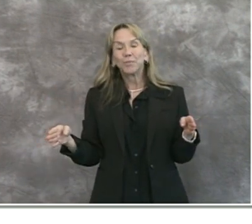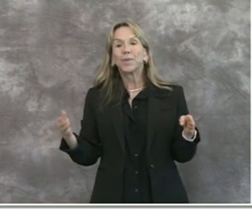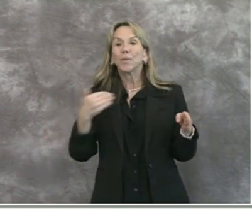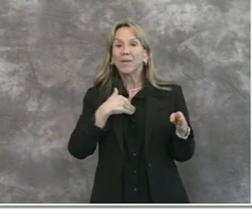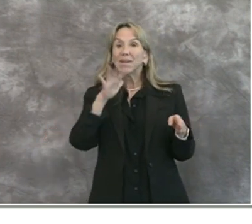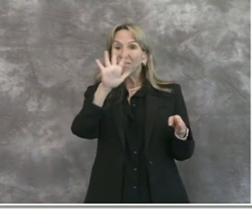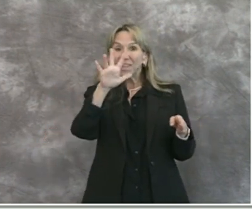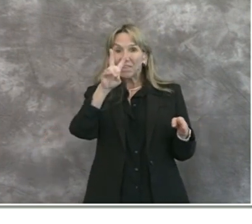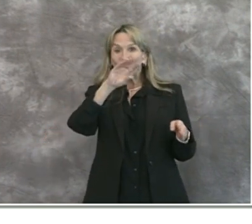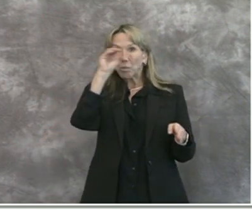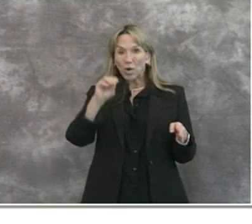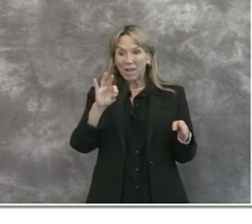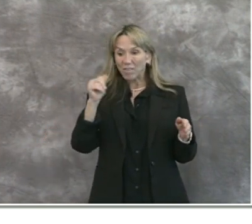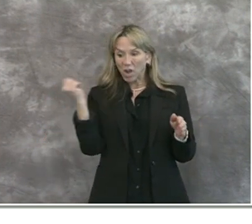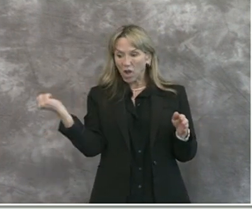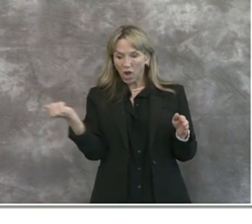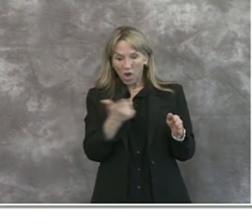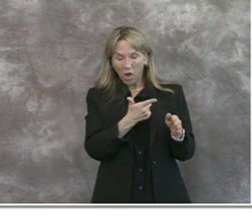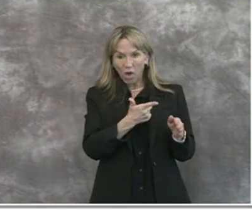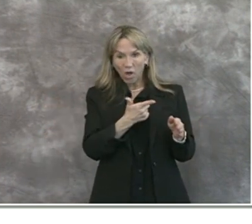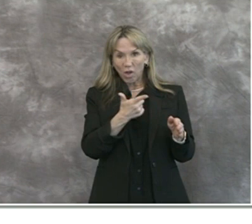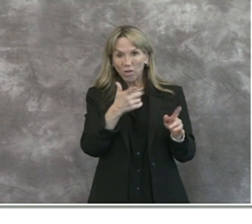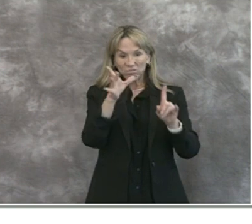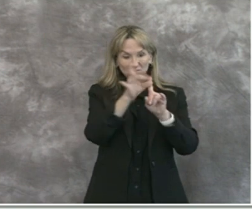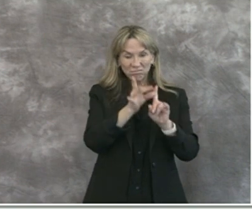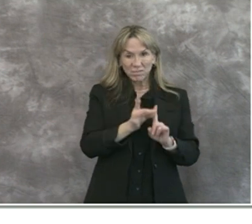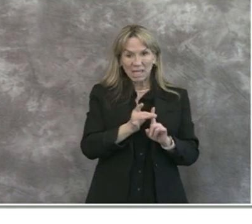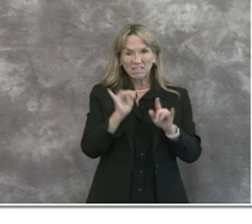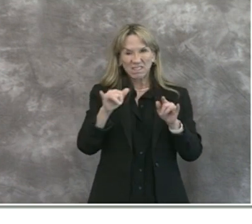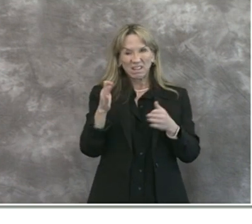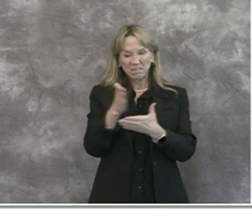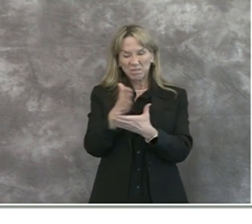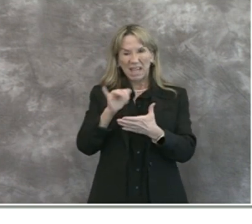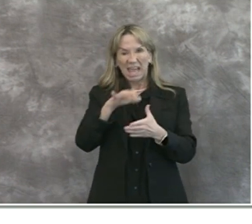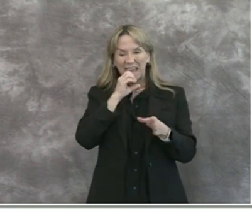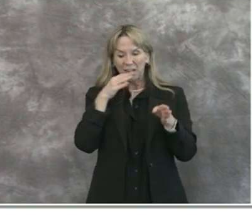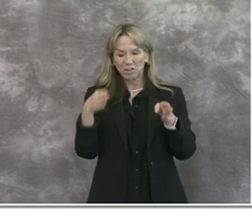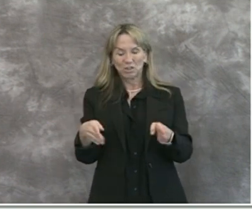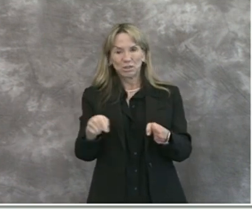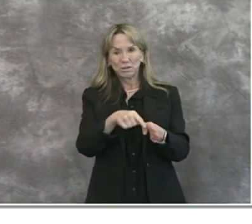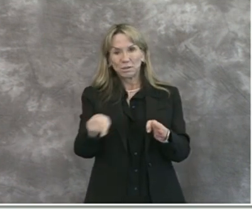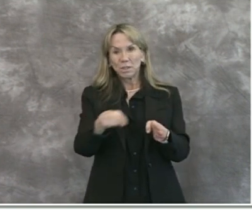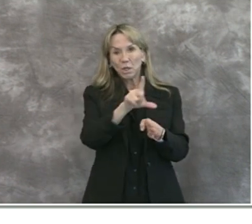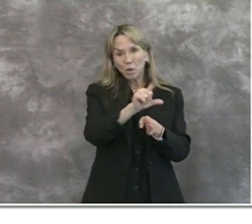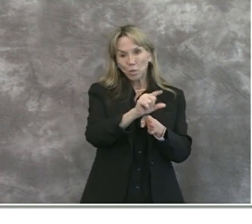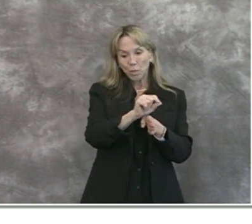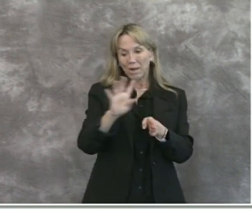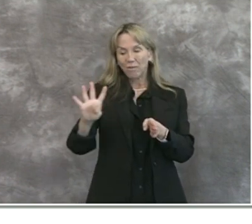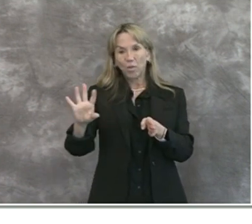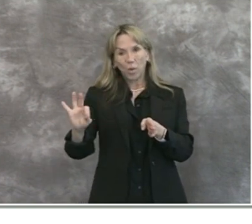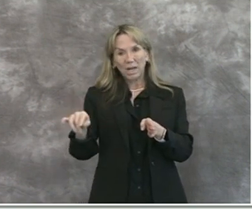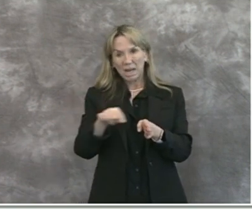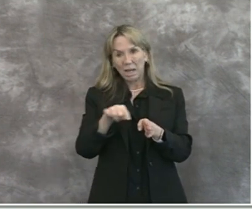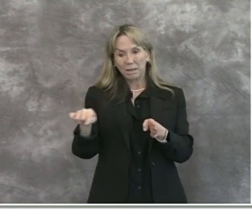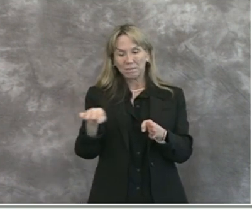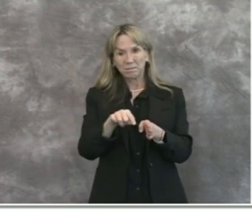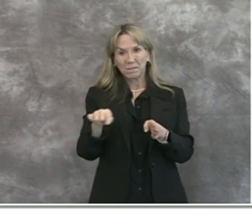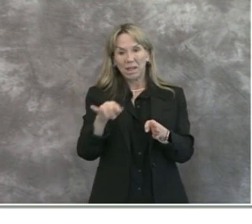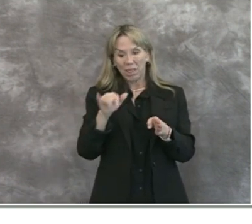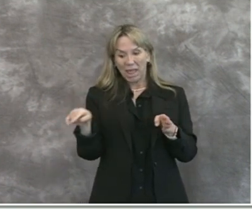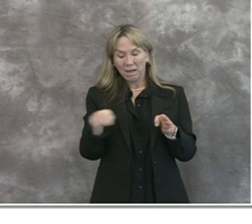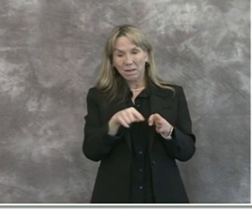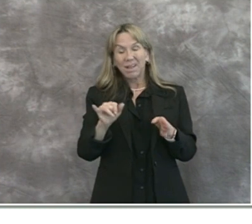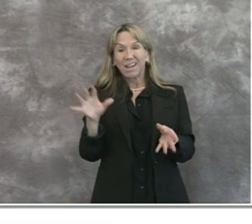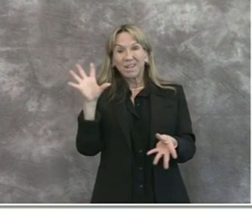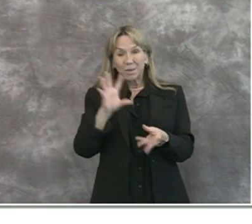have 52% of the total number of cases between the ages of 20 and 49 years of age. And